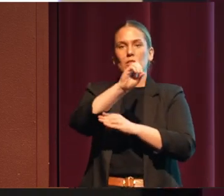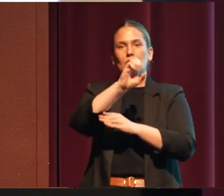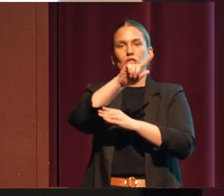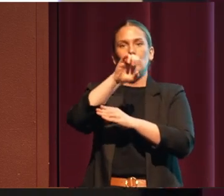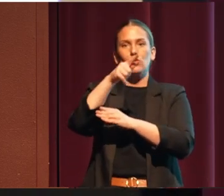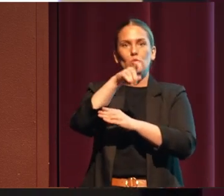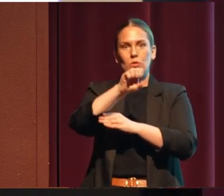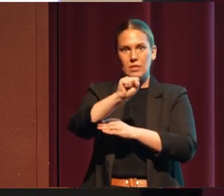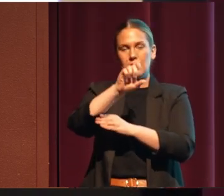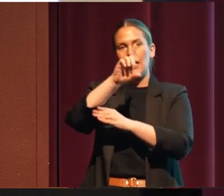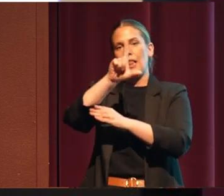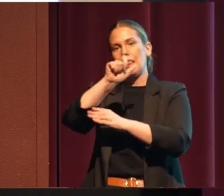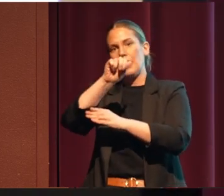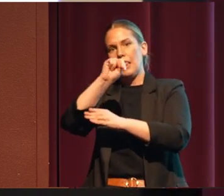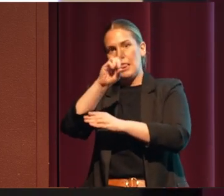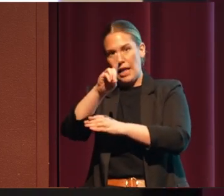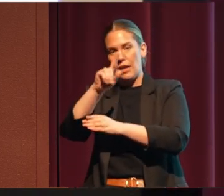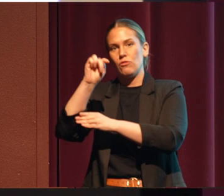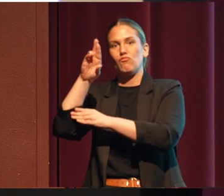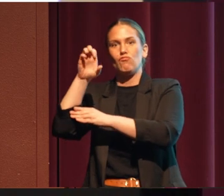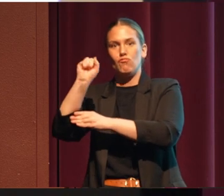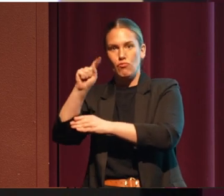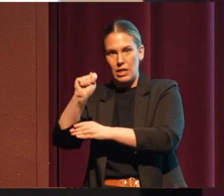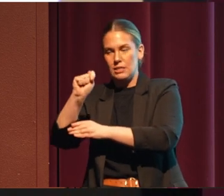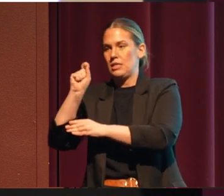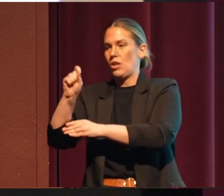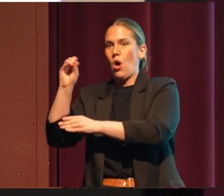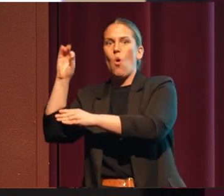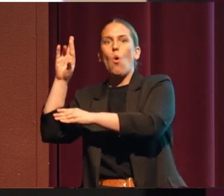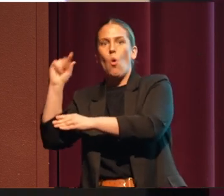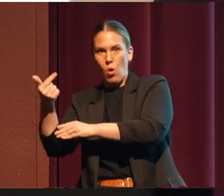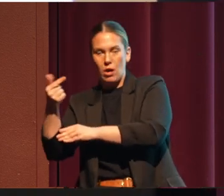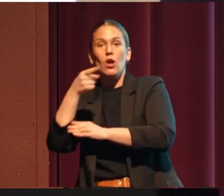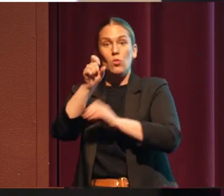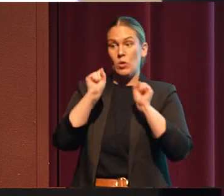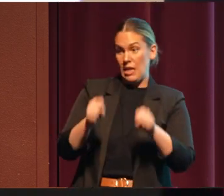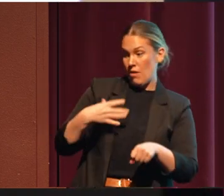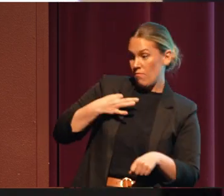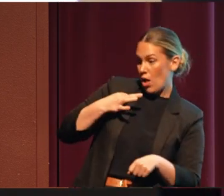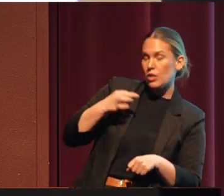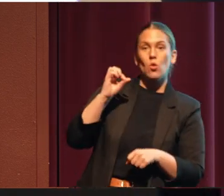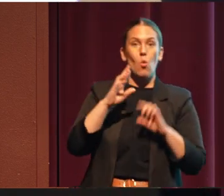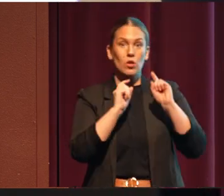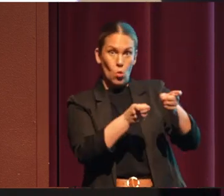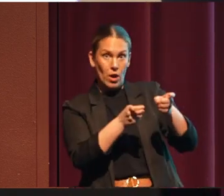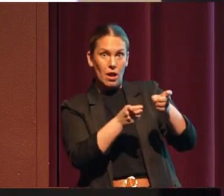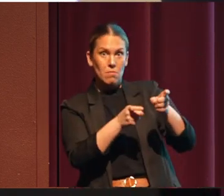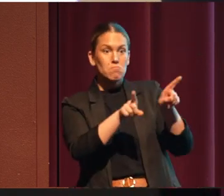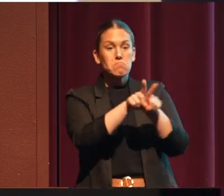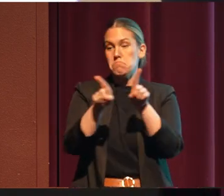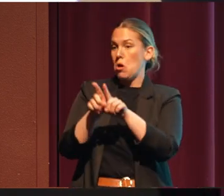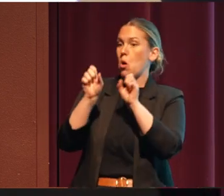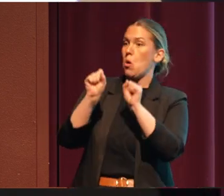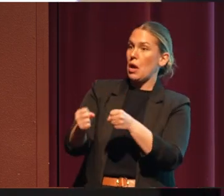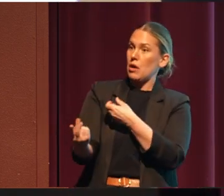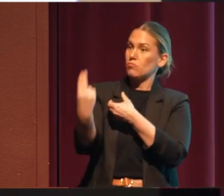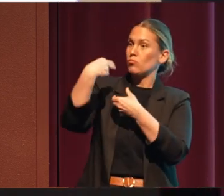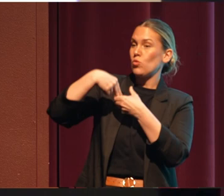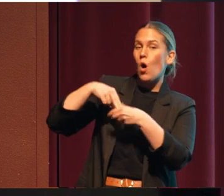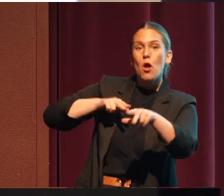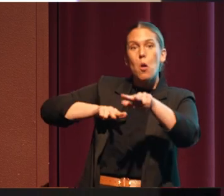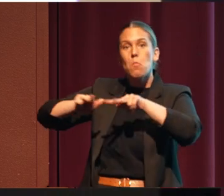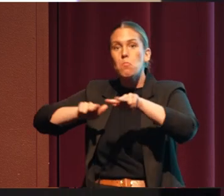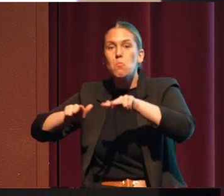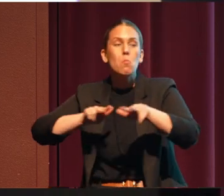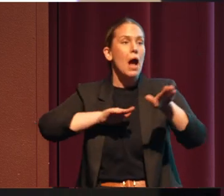.org. There you can learn how to volunteer, donate, also join our walks or hikes, and many other ways